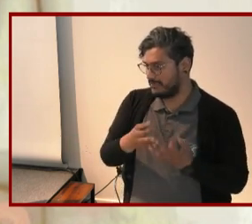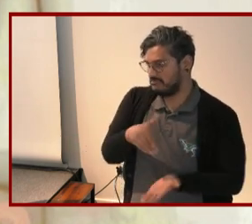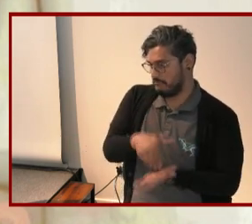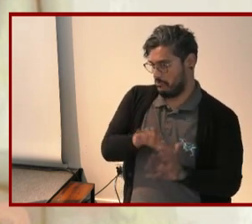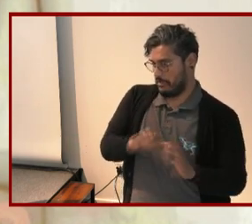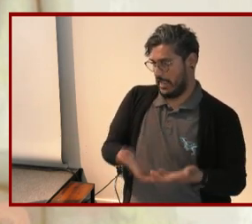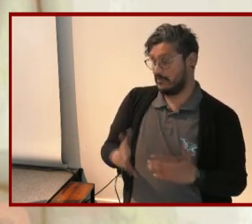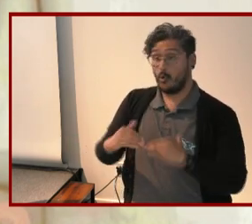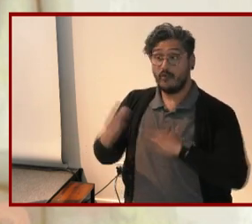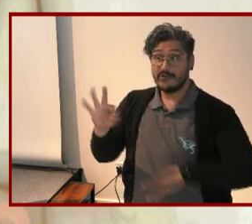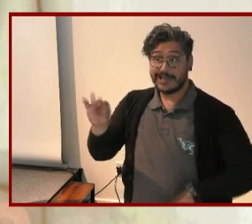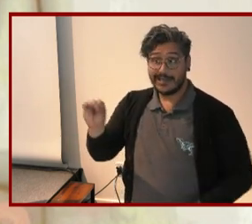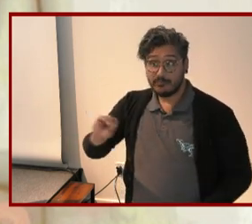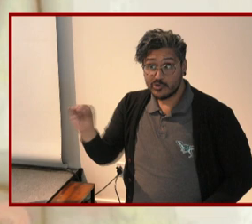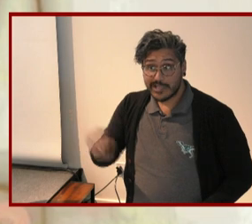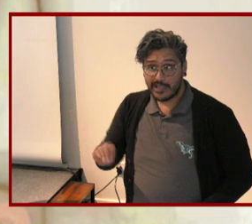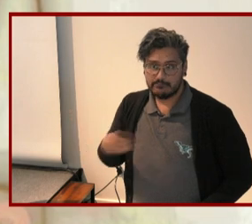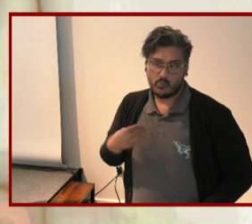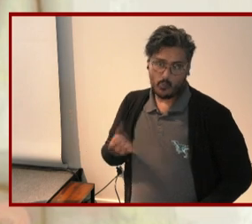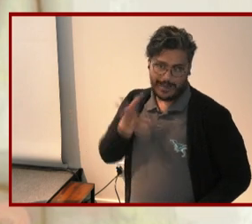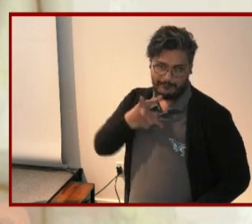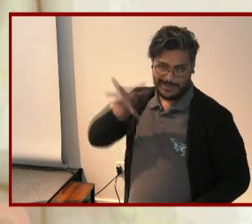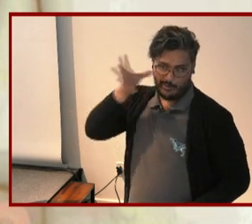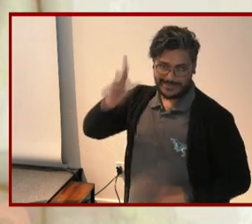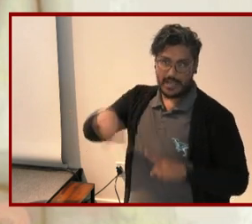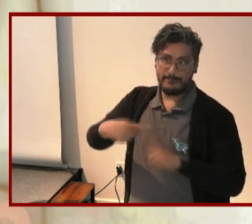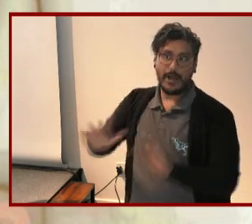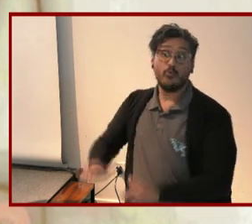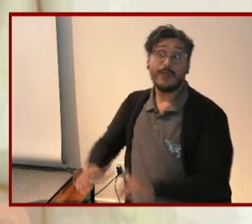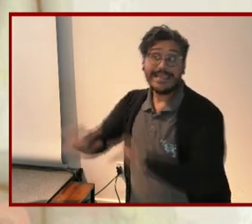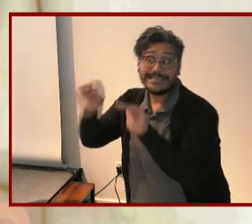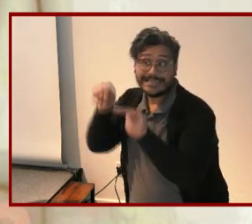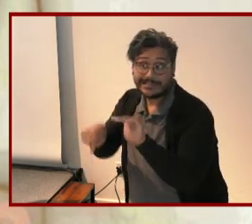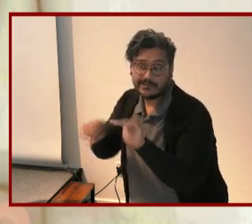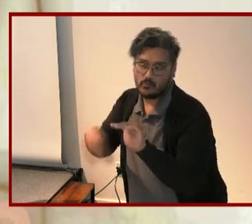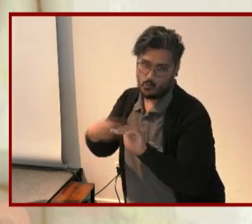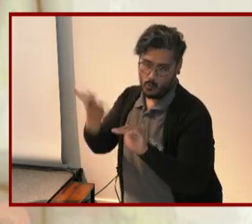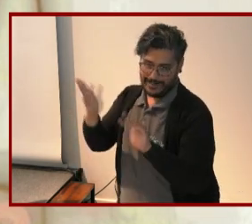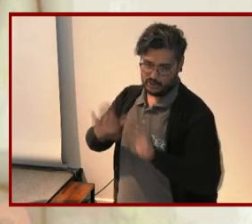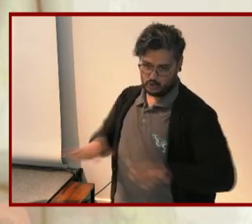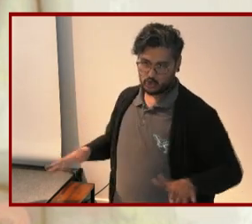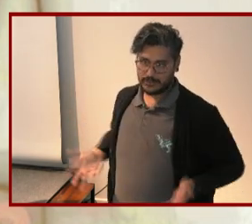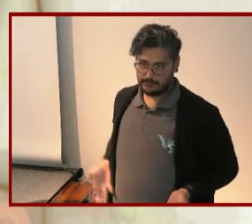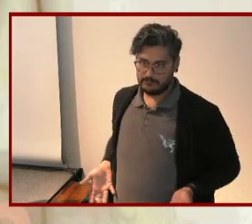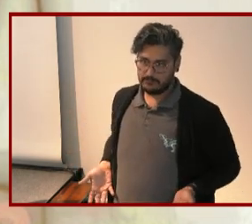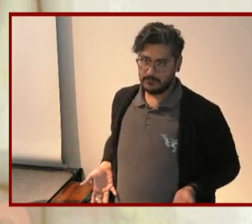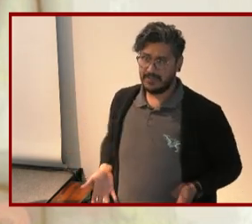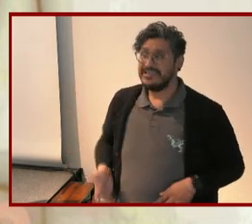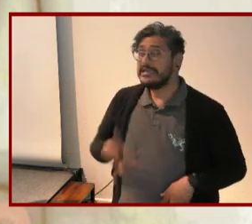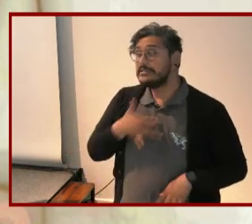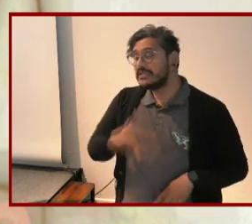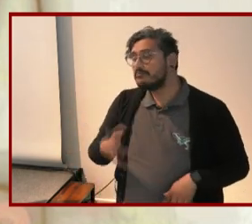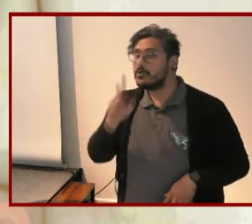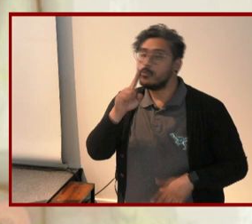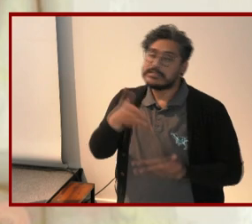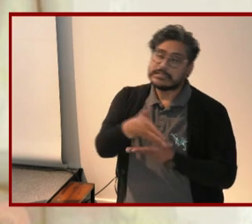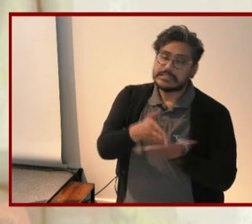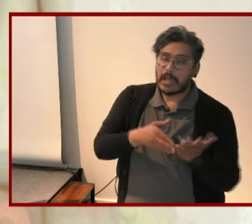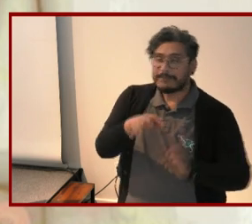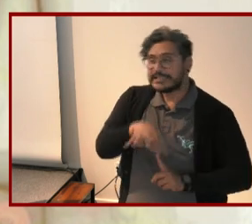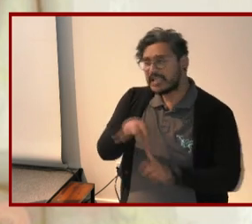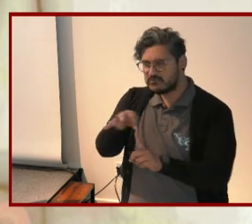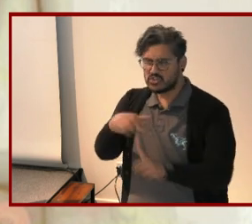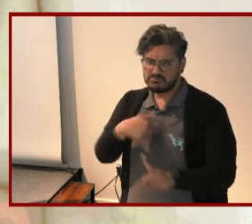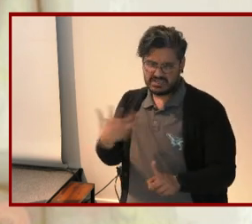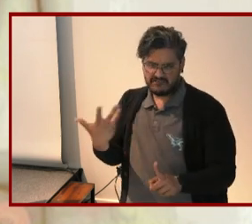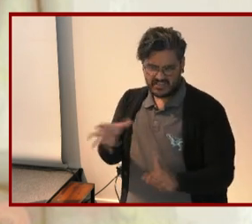over 90 percent of which are written by white parents about raising white children in general and with important exceptions that i discuss in the